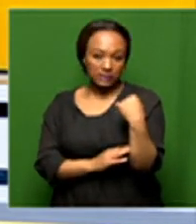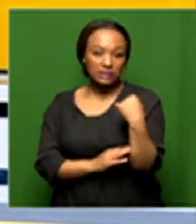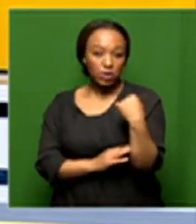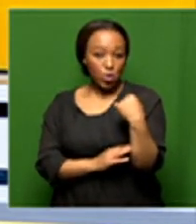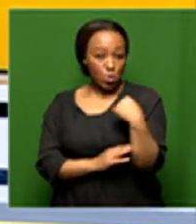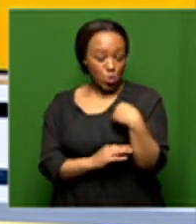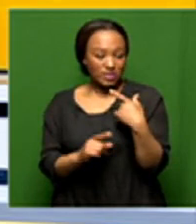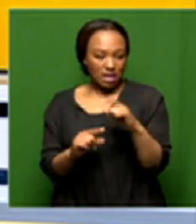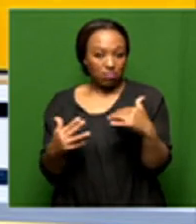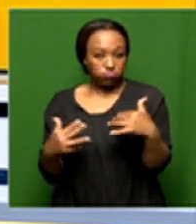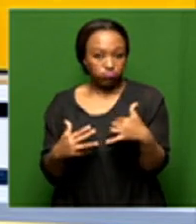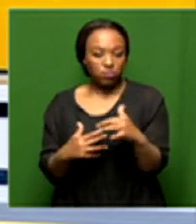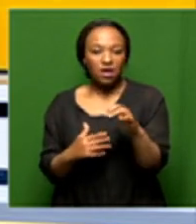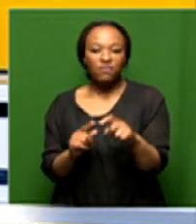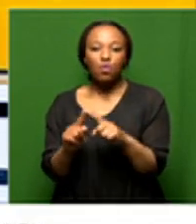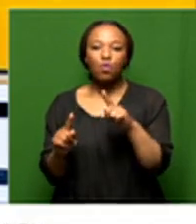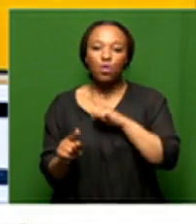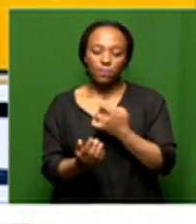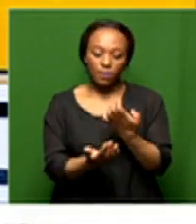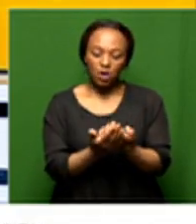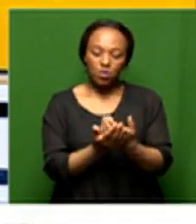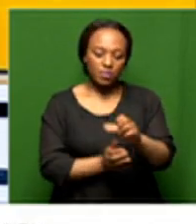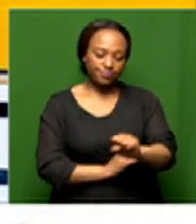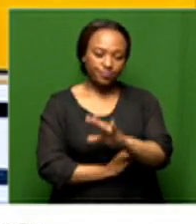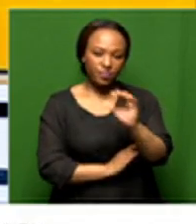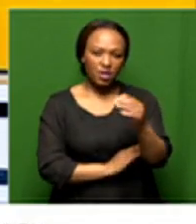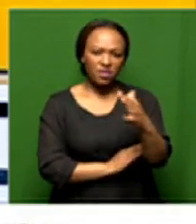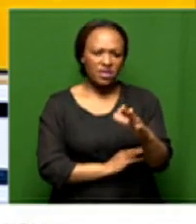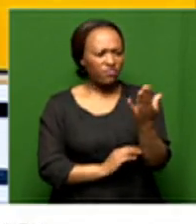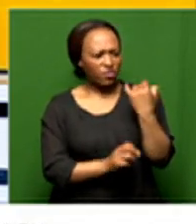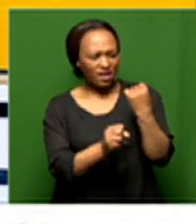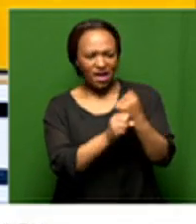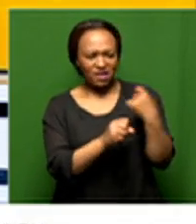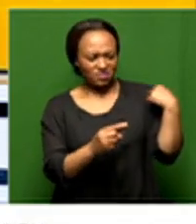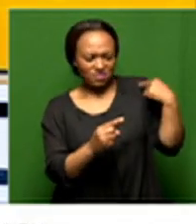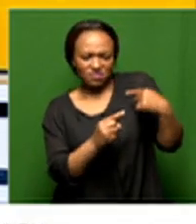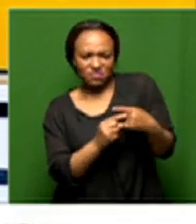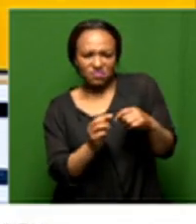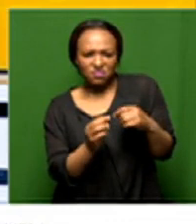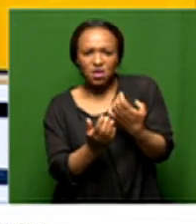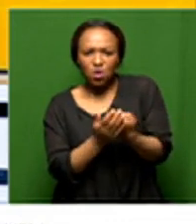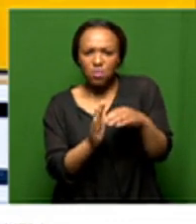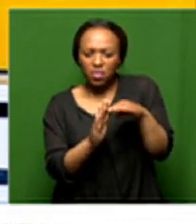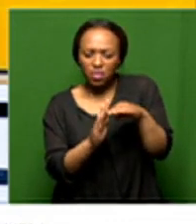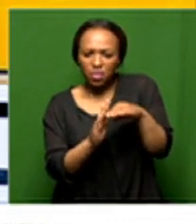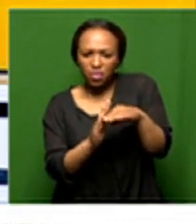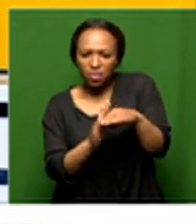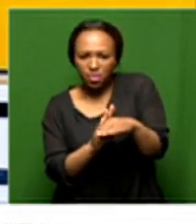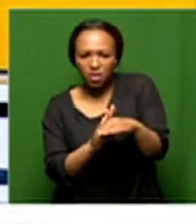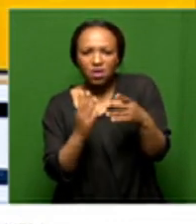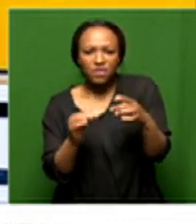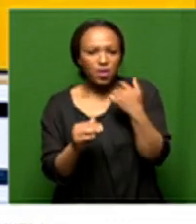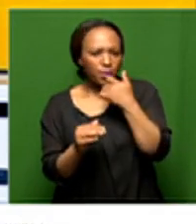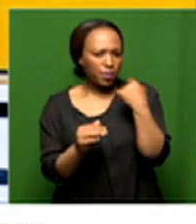as a jolt despite the fact that the south african economy has been shrinking over the years including four consecutive contractions recently